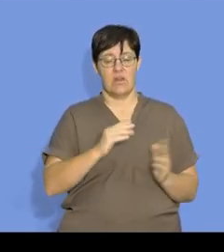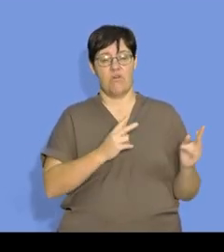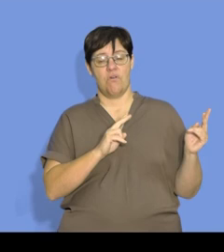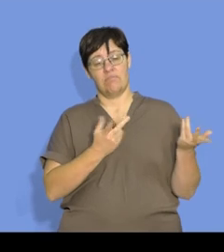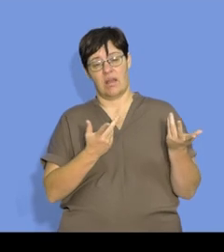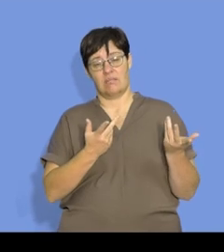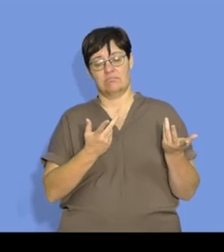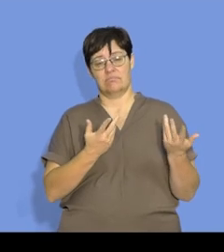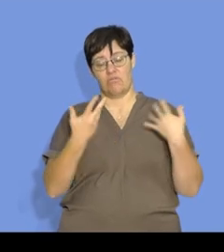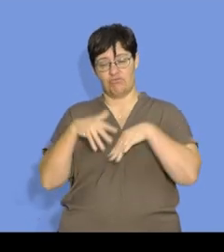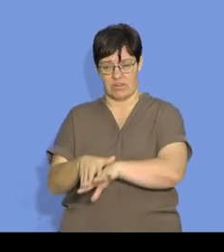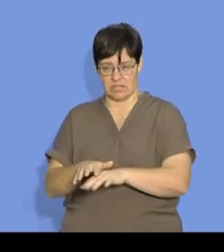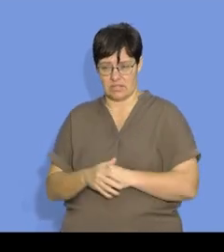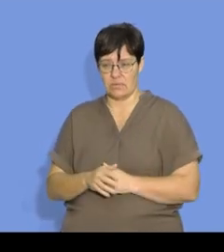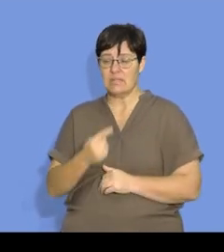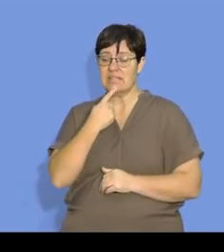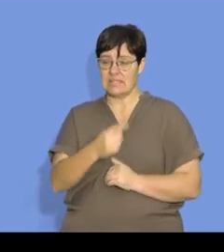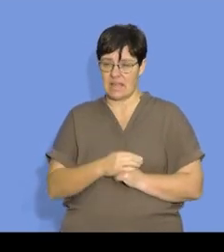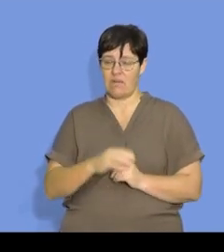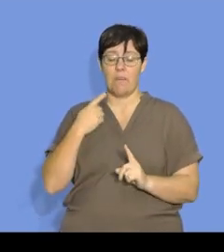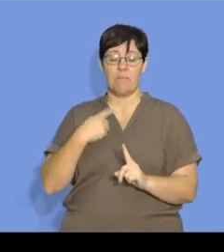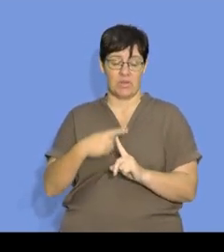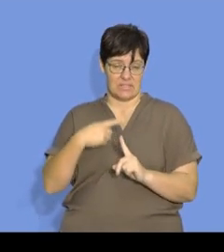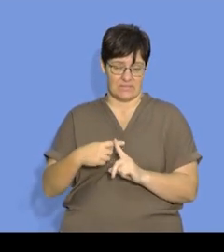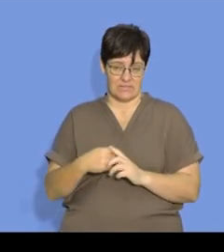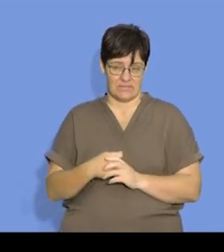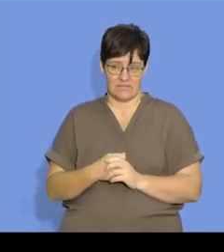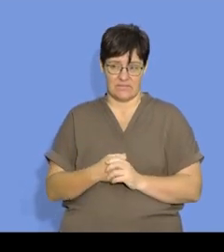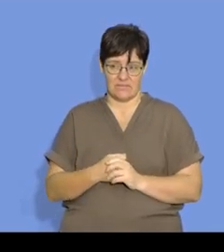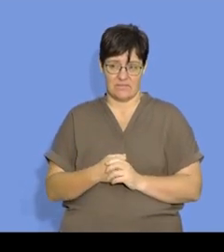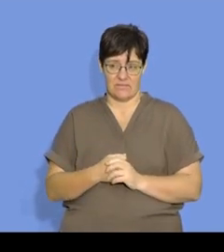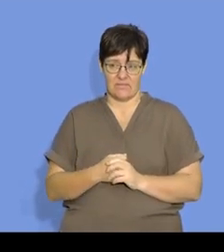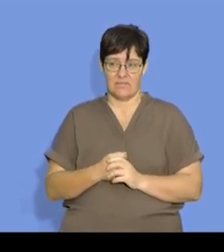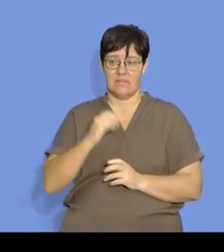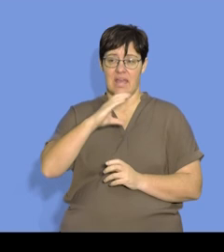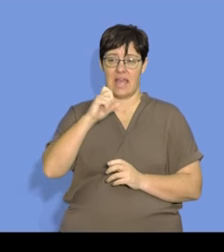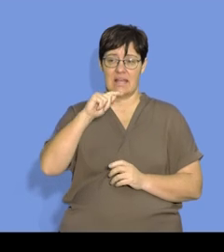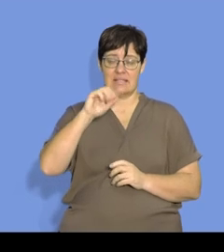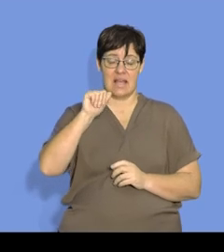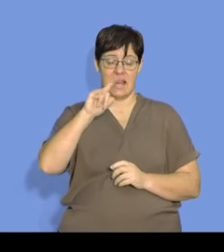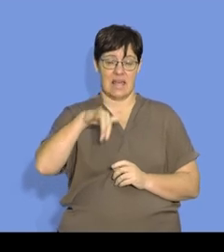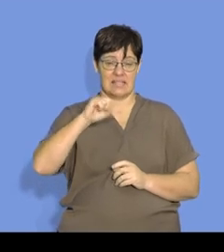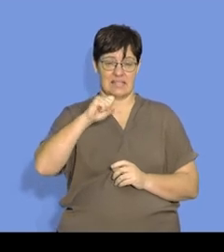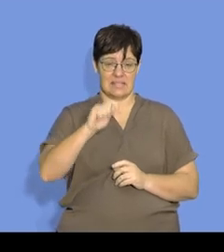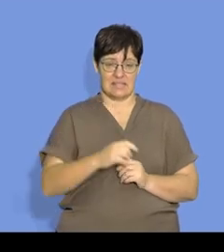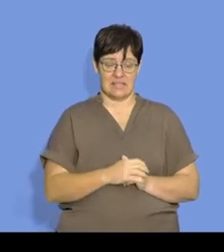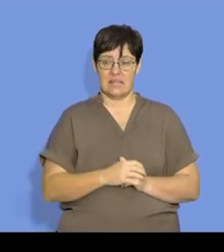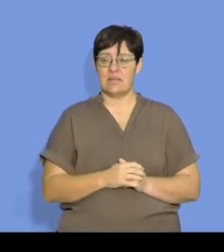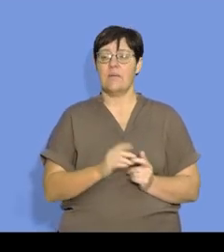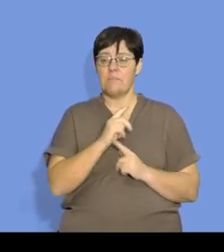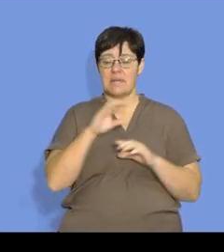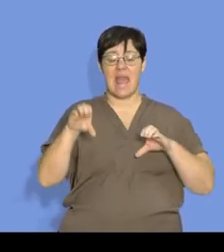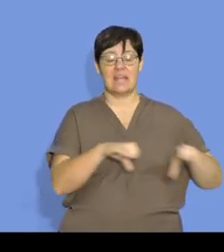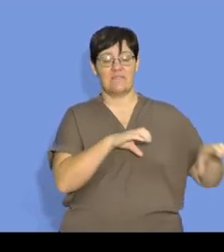rate of reaction? Now, we spoke about a positive catalyst before. We